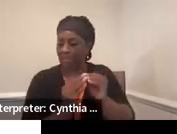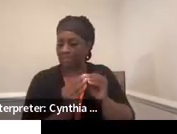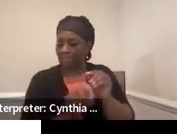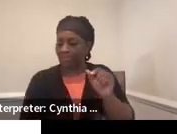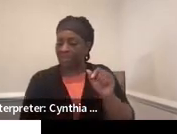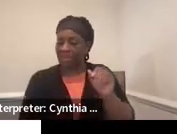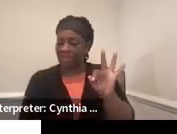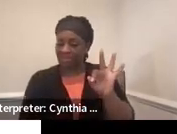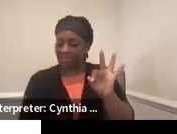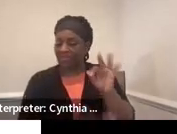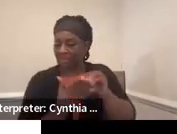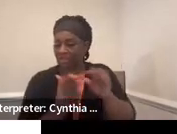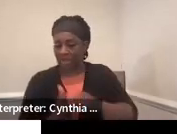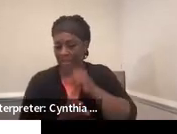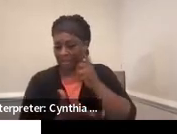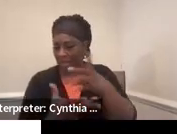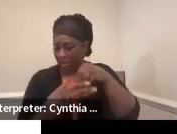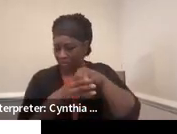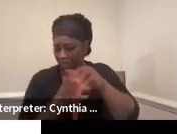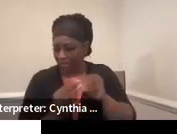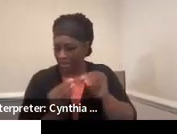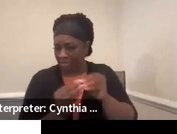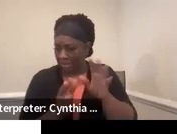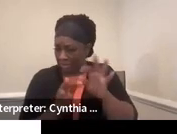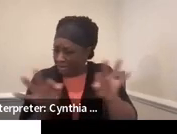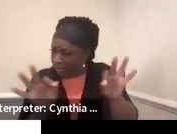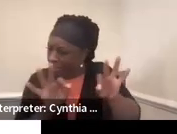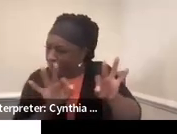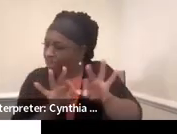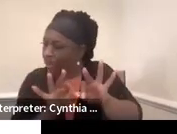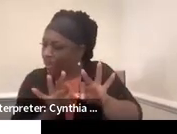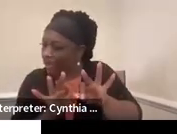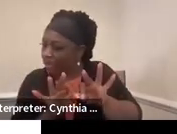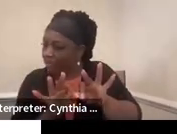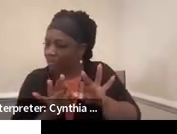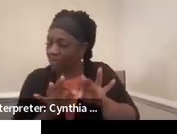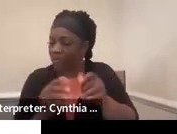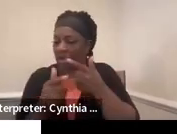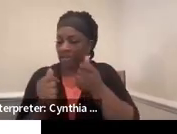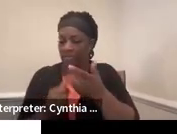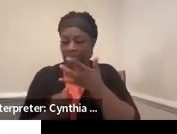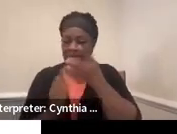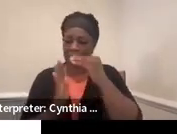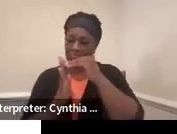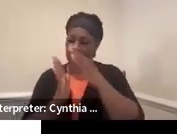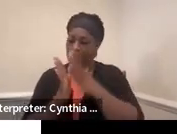if the child is not attending to make sure that their interests and preferences are being discussed.